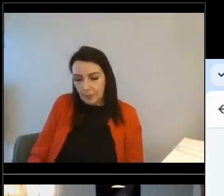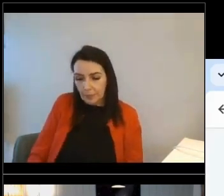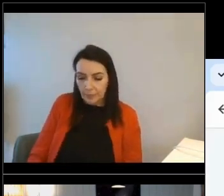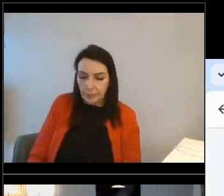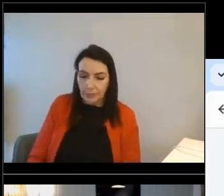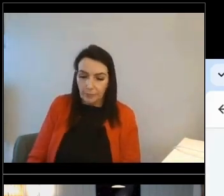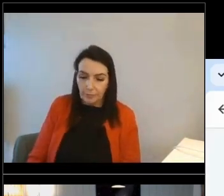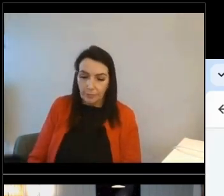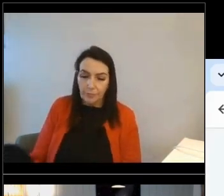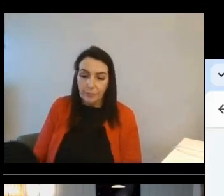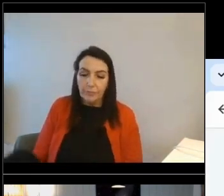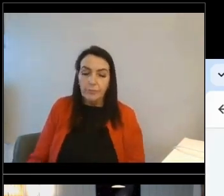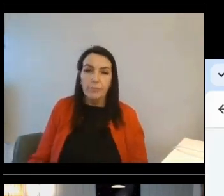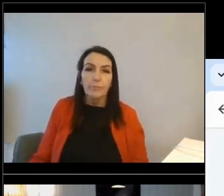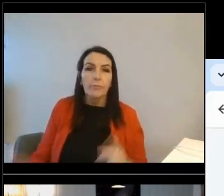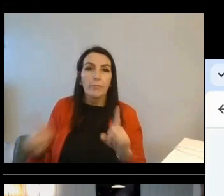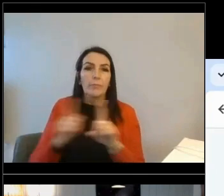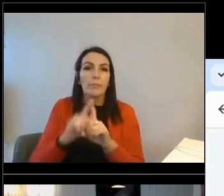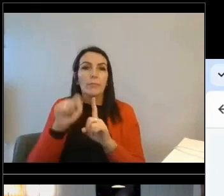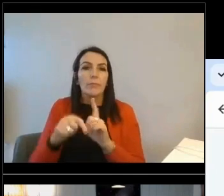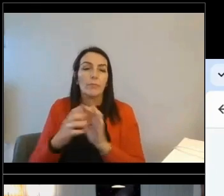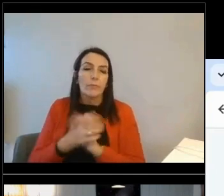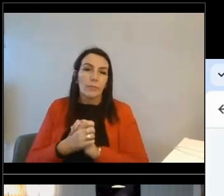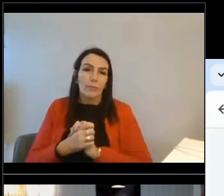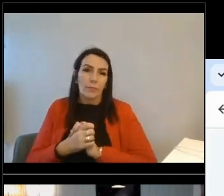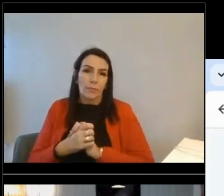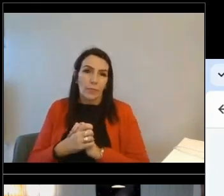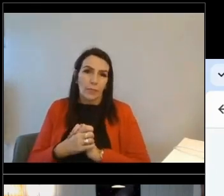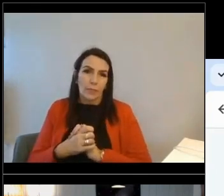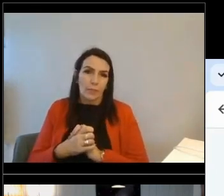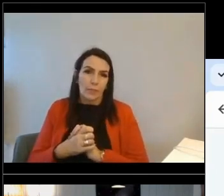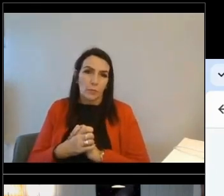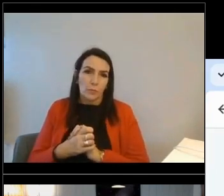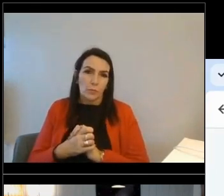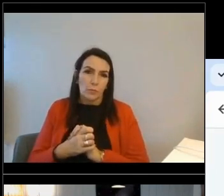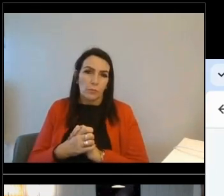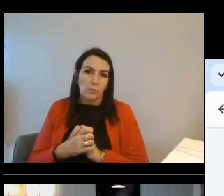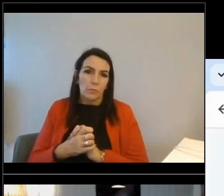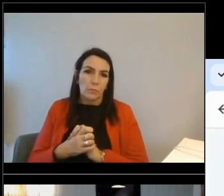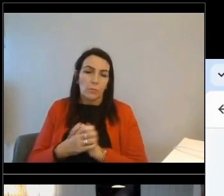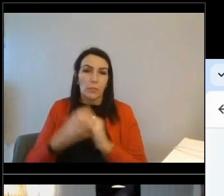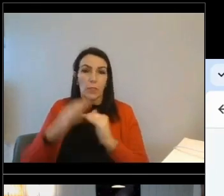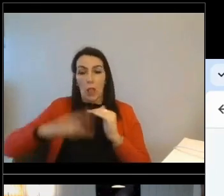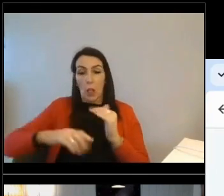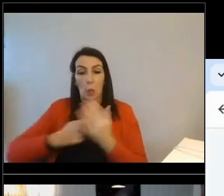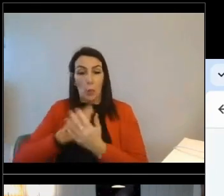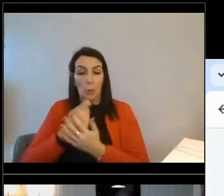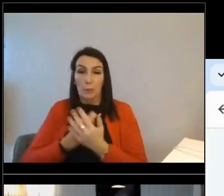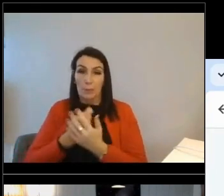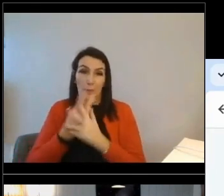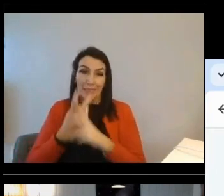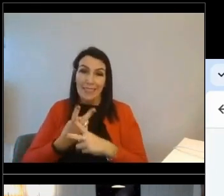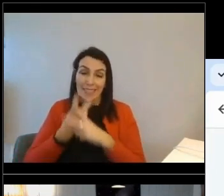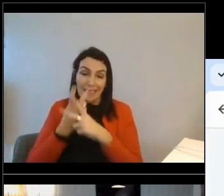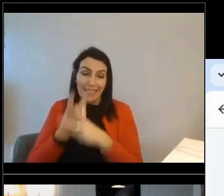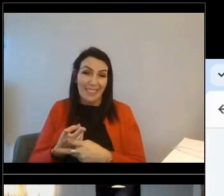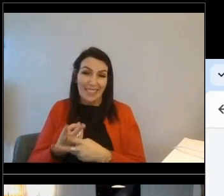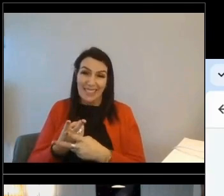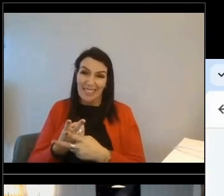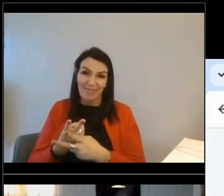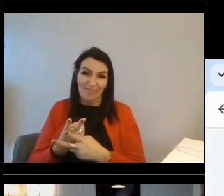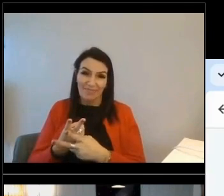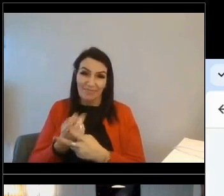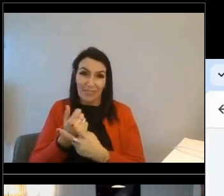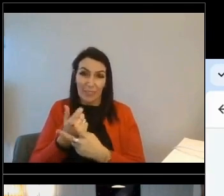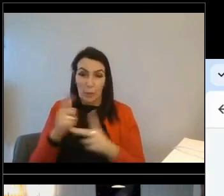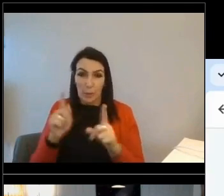final thing to say, because this is software as a service, it's low maintenance on a client side. But what it does